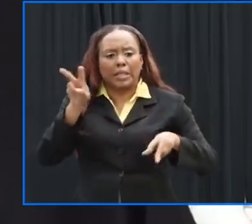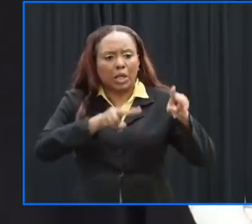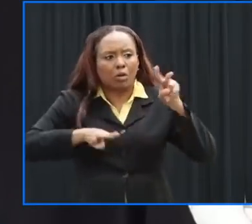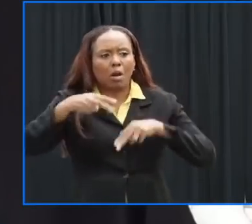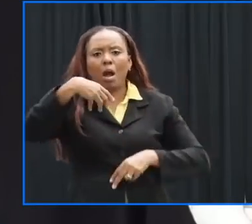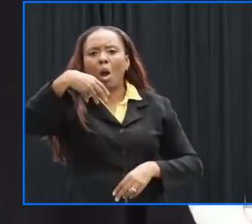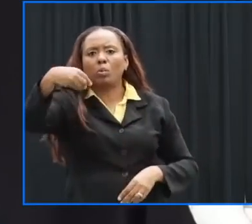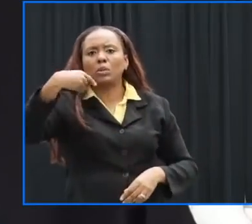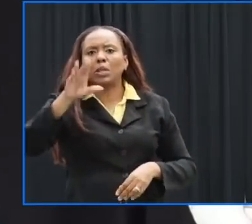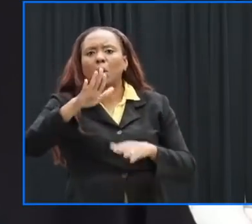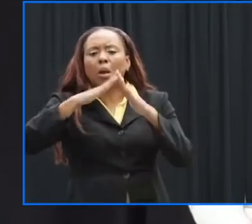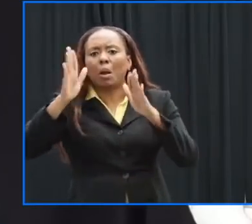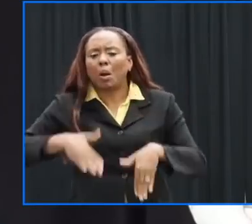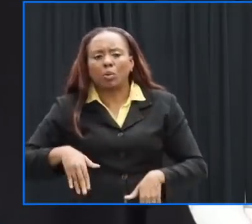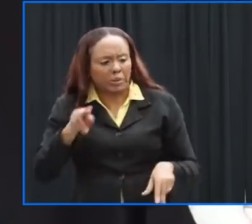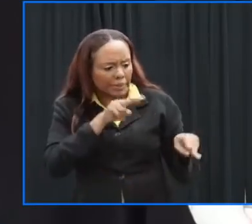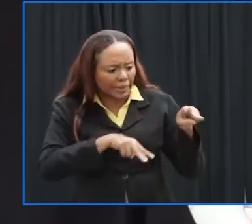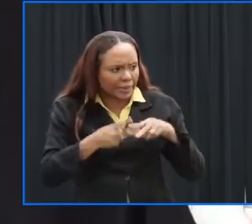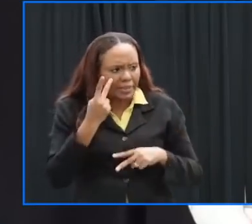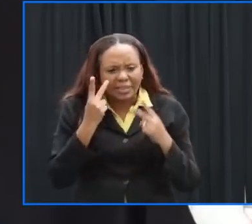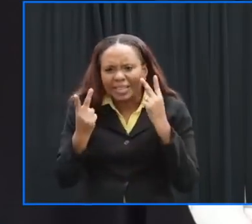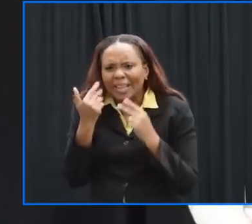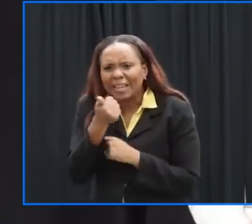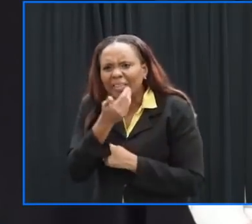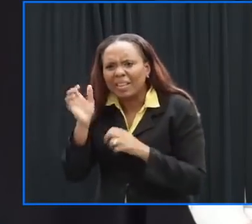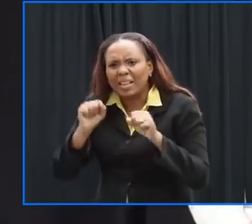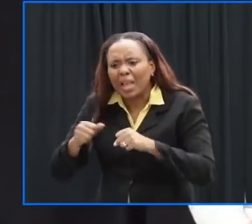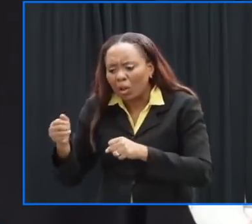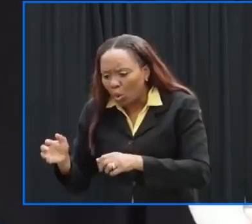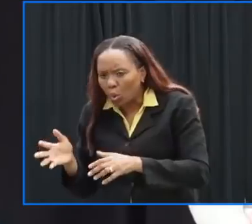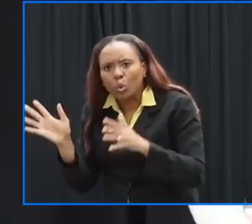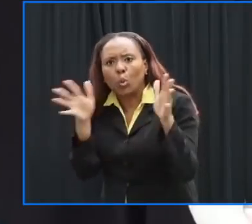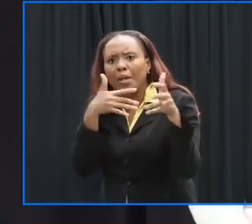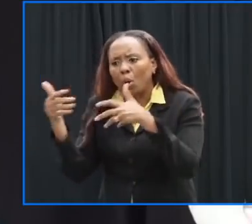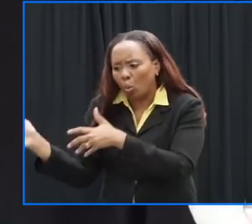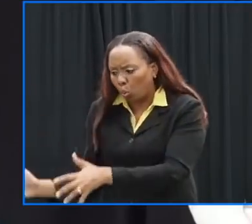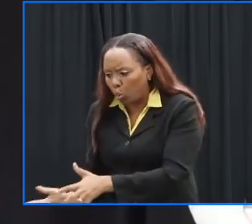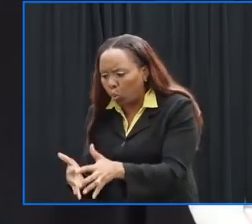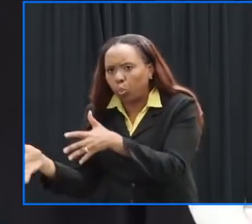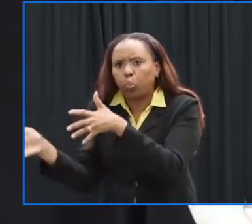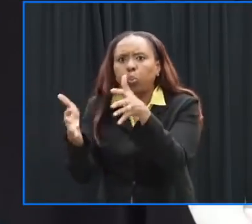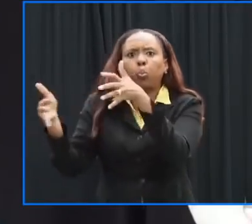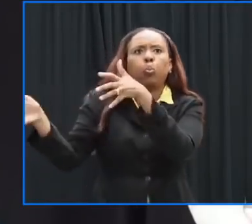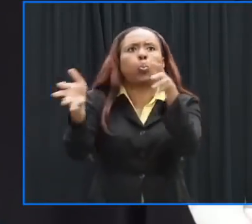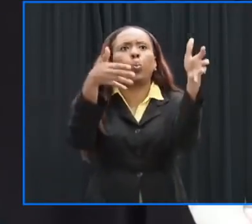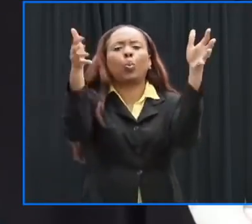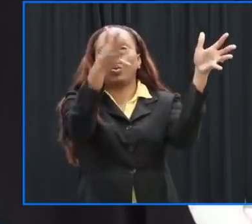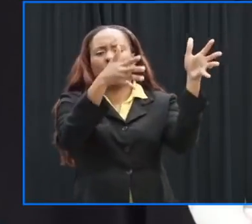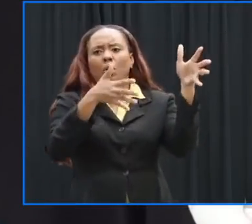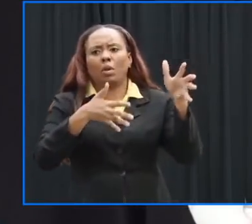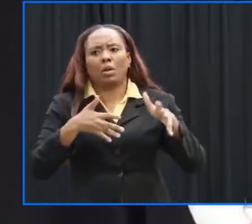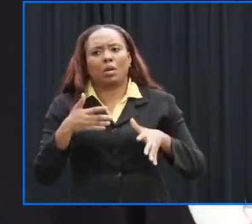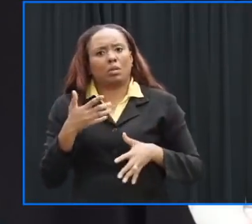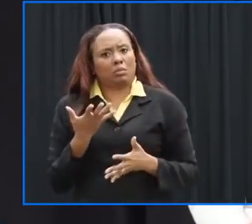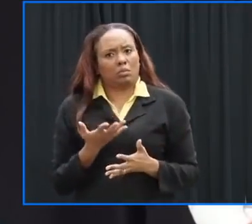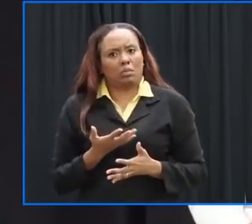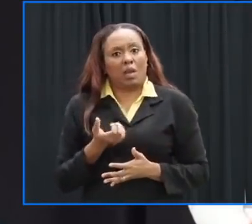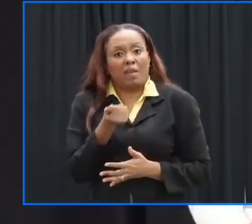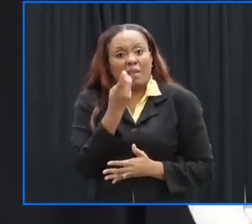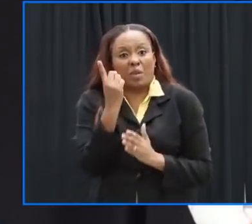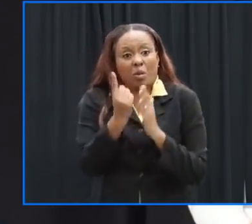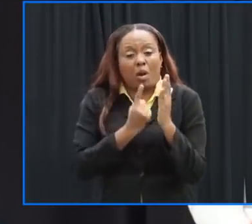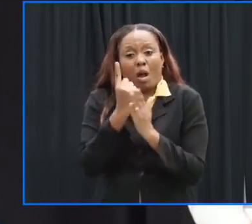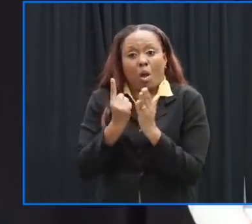injuring people and to that extent therefore we have a couple of hours left i want to urge people in communities